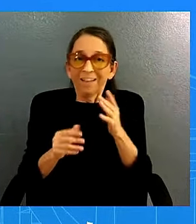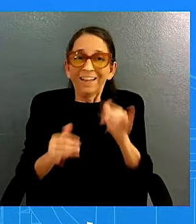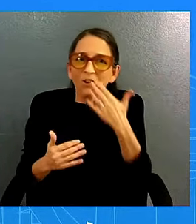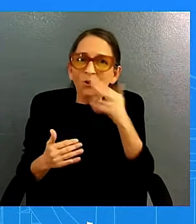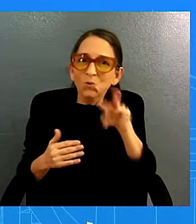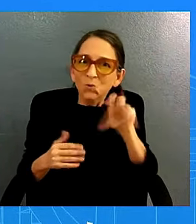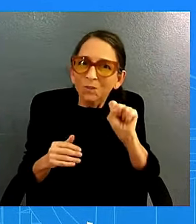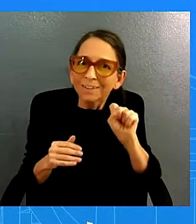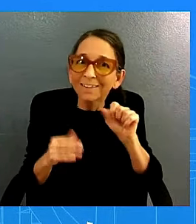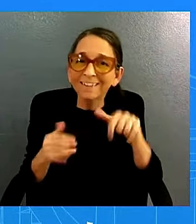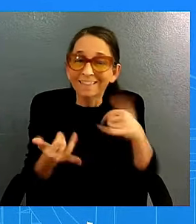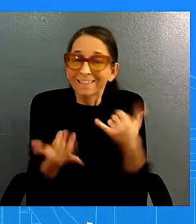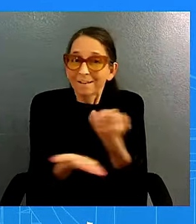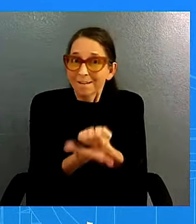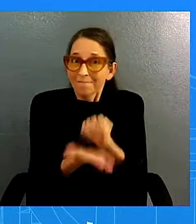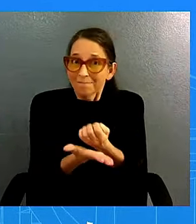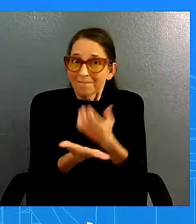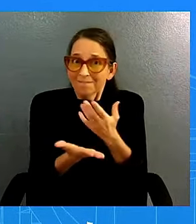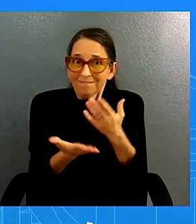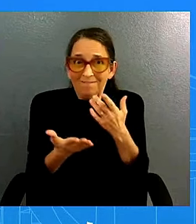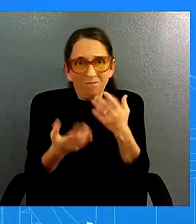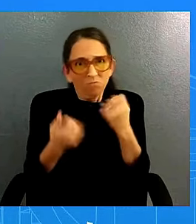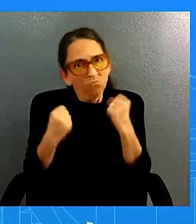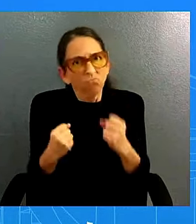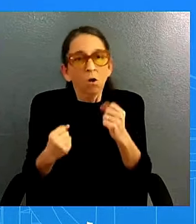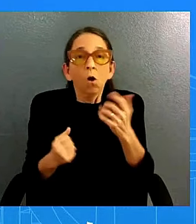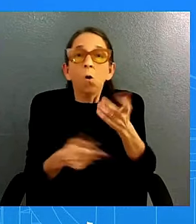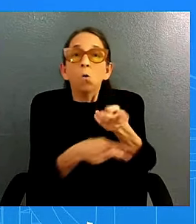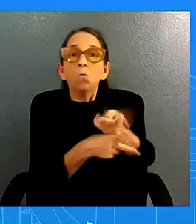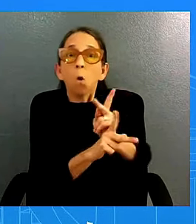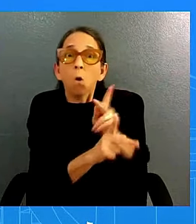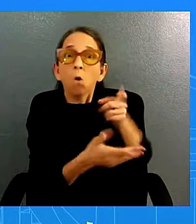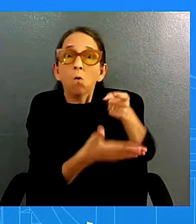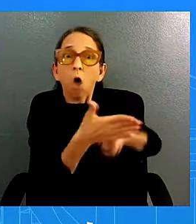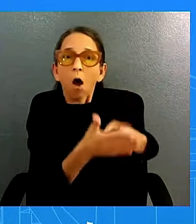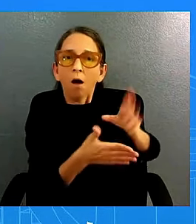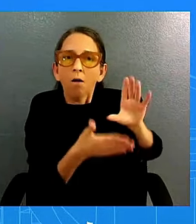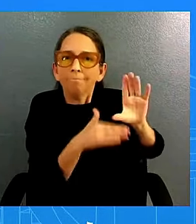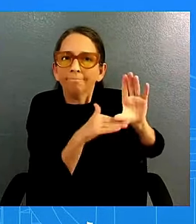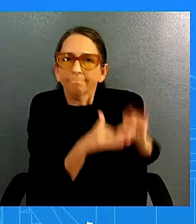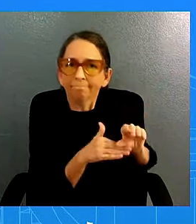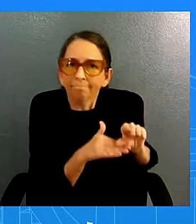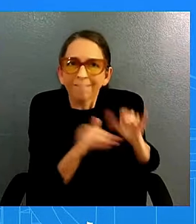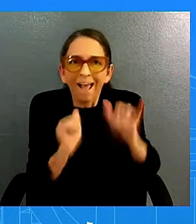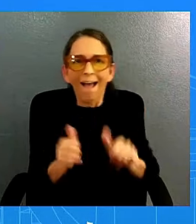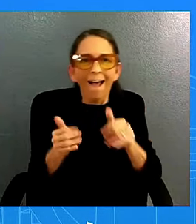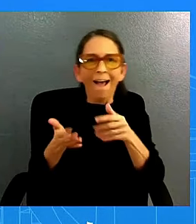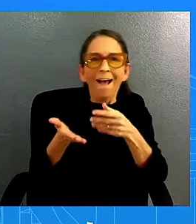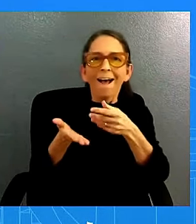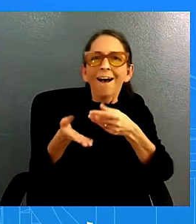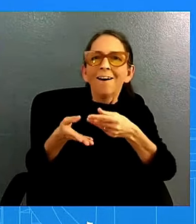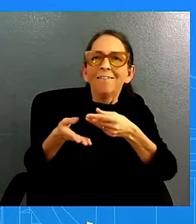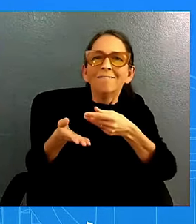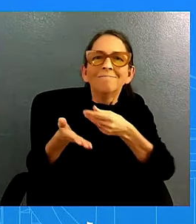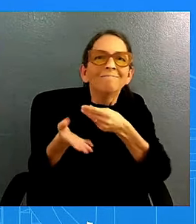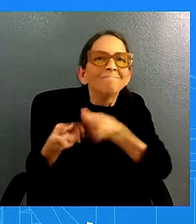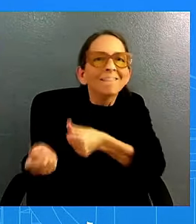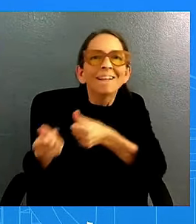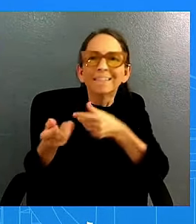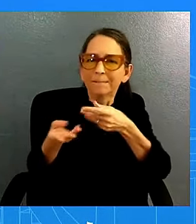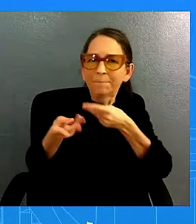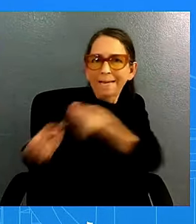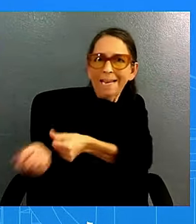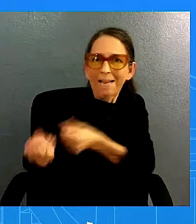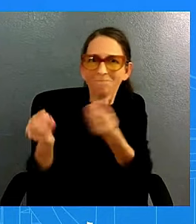borrowing costs will support economic growth the president knows there is still more to do to lower costs and protect the progress